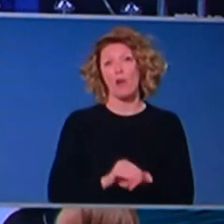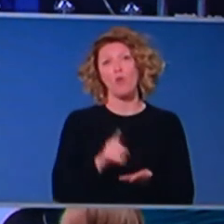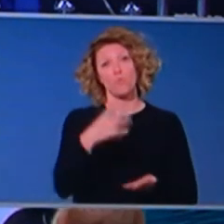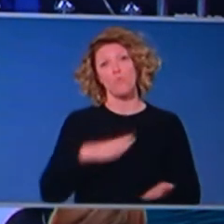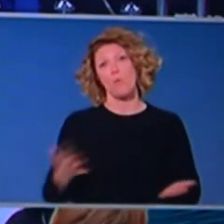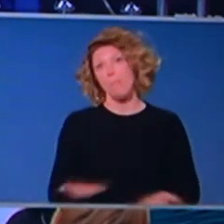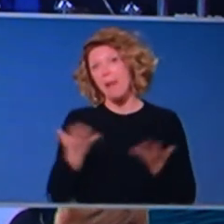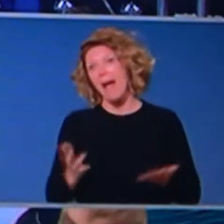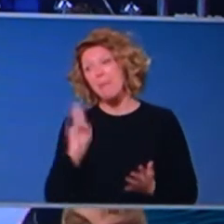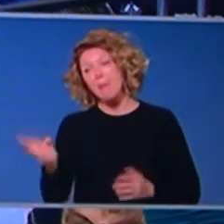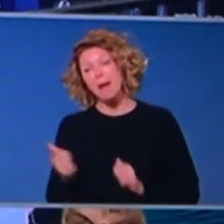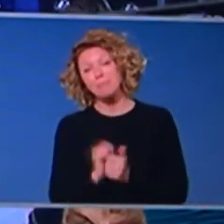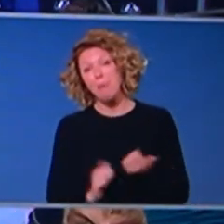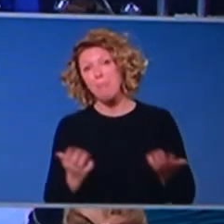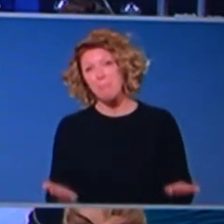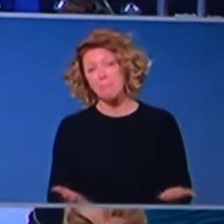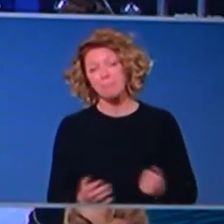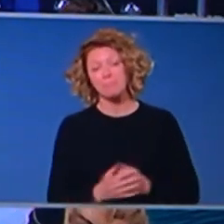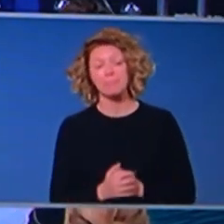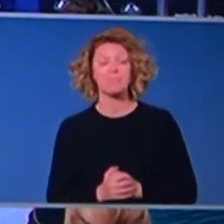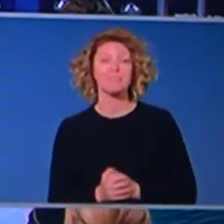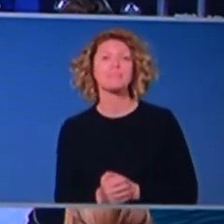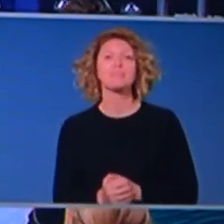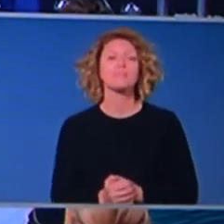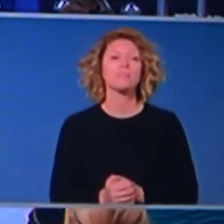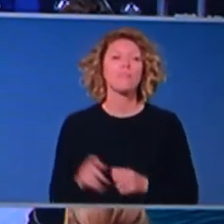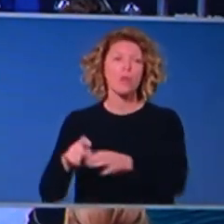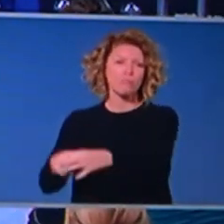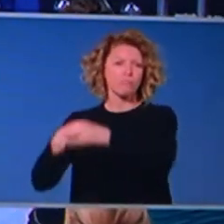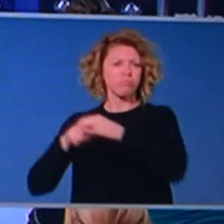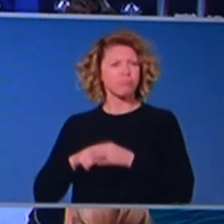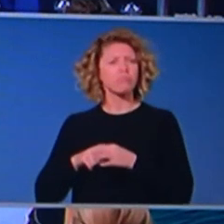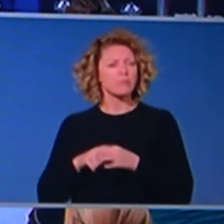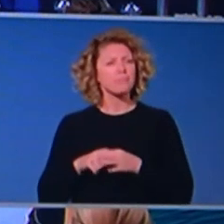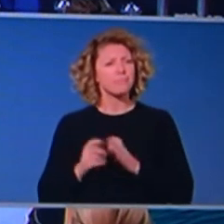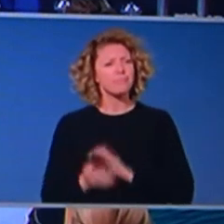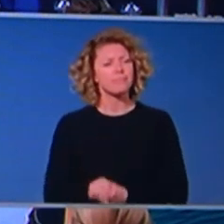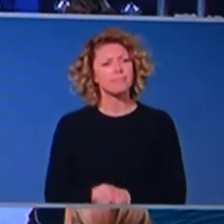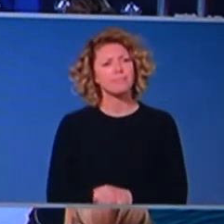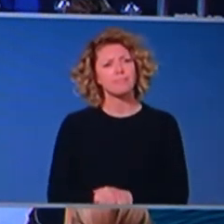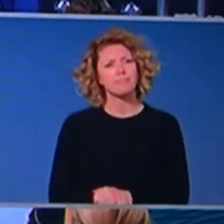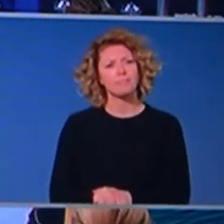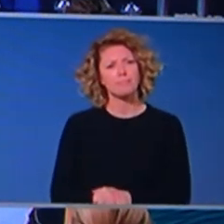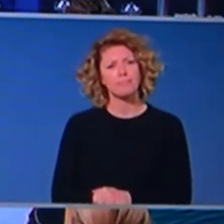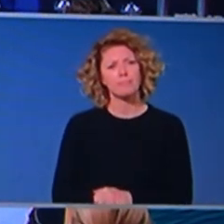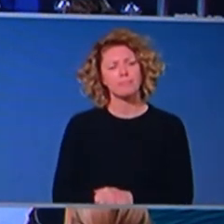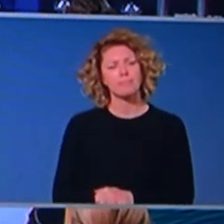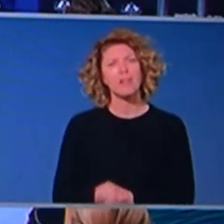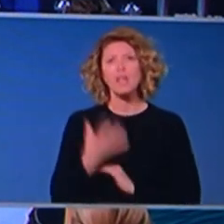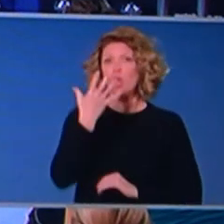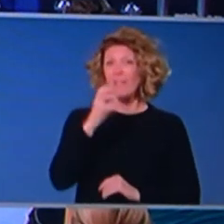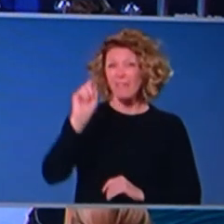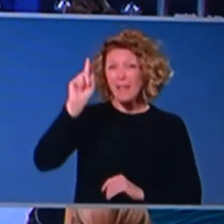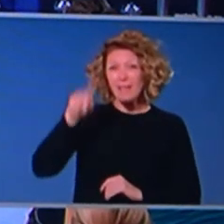Yep. you mentioned 650,000 businesses have applied for JobKeeper. Could I please... Registered? Registered? Yep. Can I